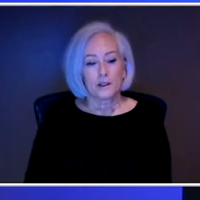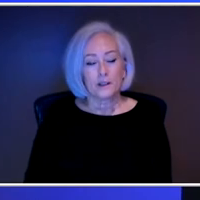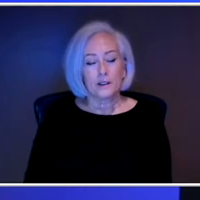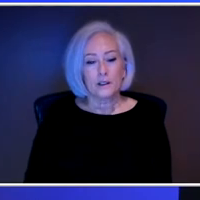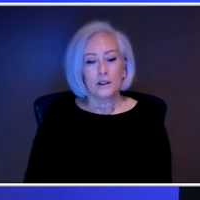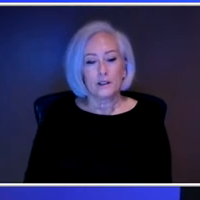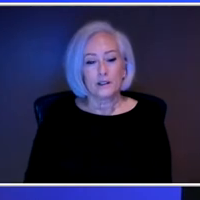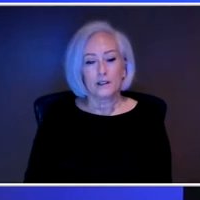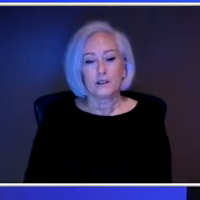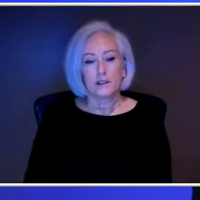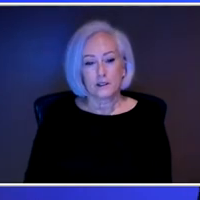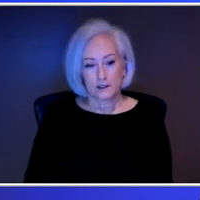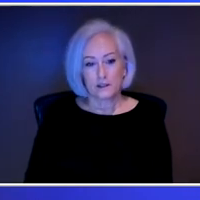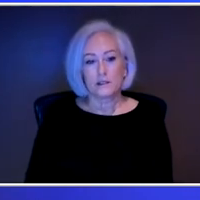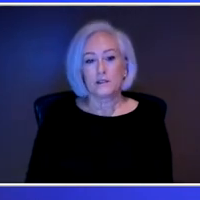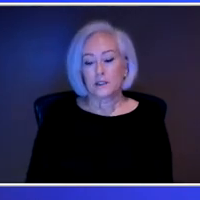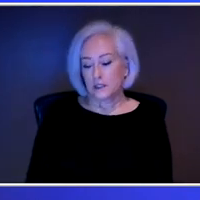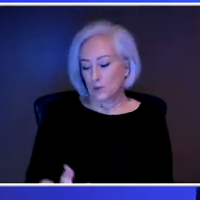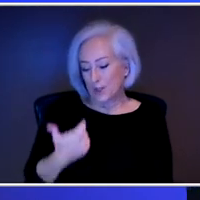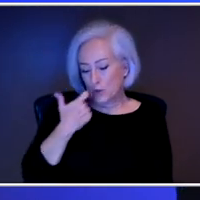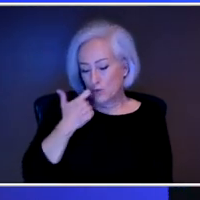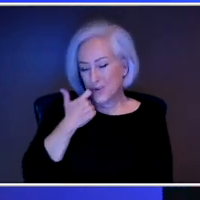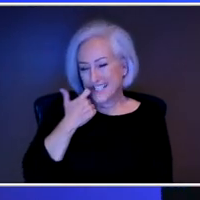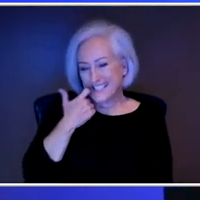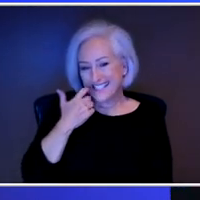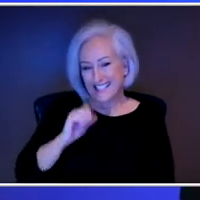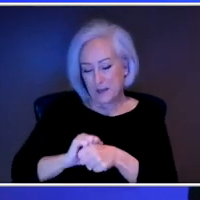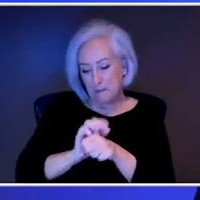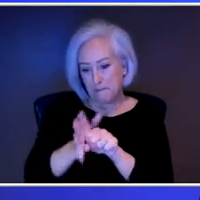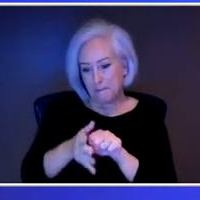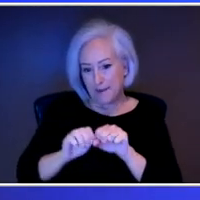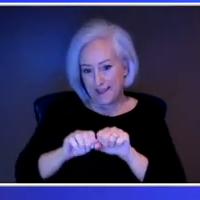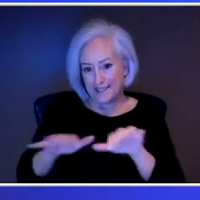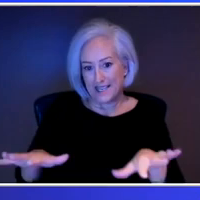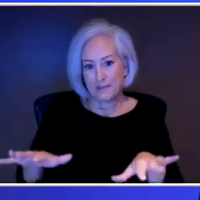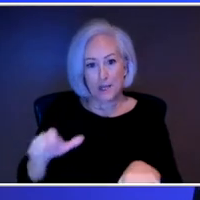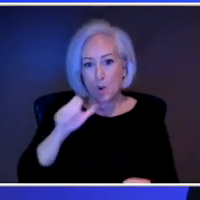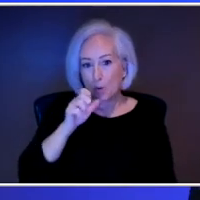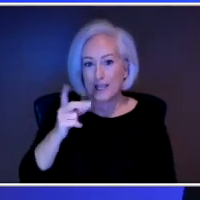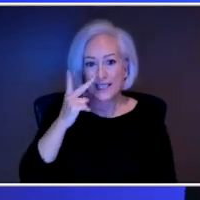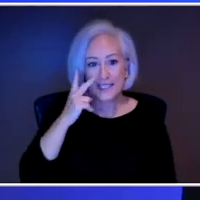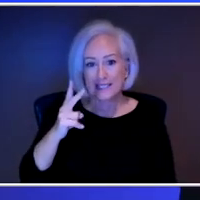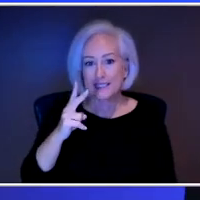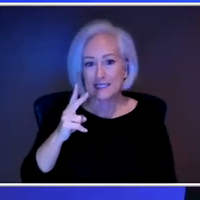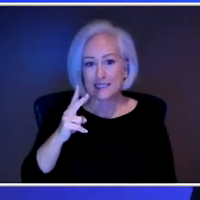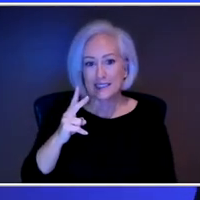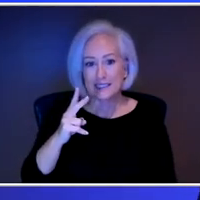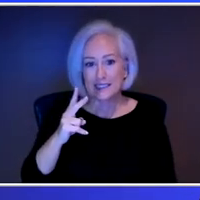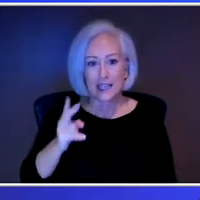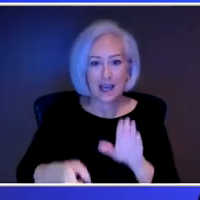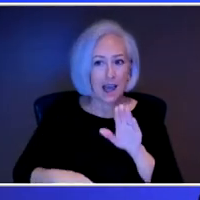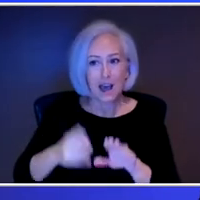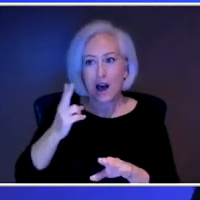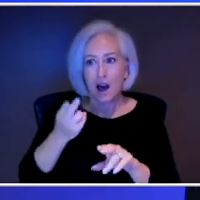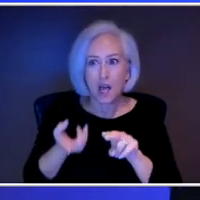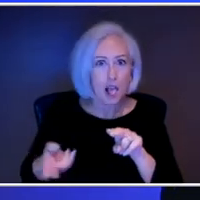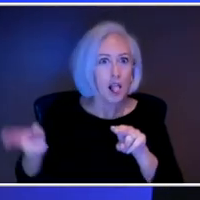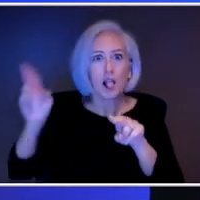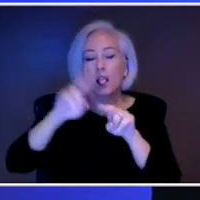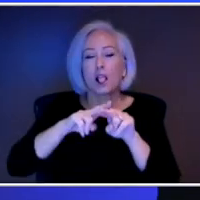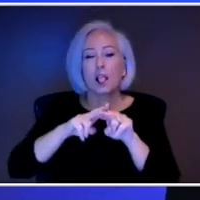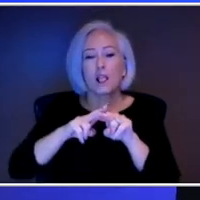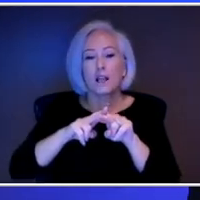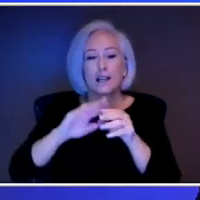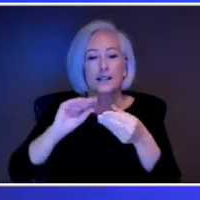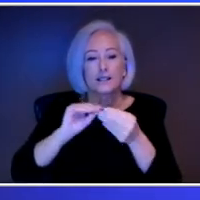wake of the pandemic, we didn't see the super high spike in numbers that a lot of people were saying, oh, my God, suicide. You know, so this is